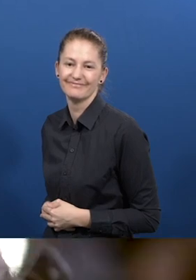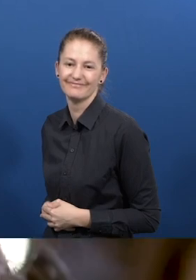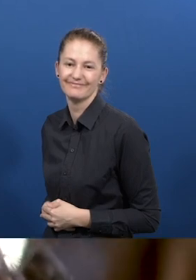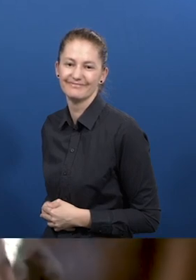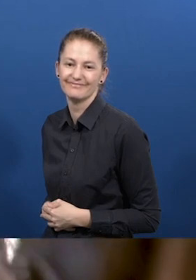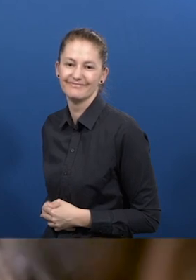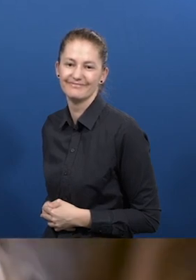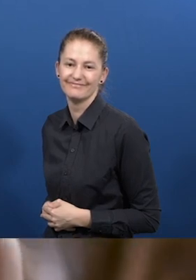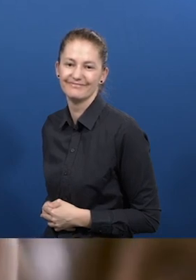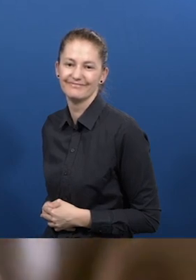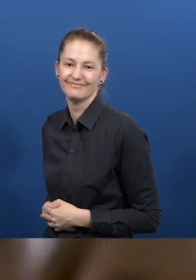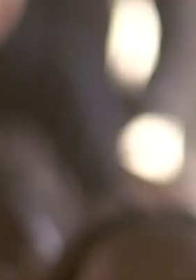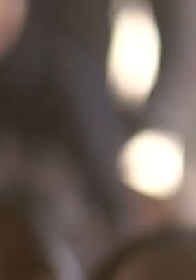salutes and gives thumbs up.